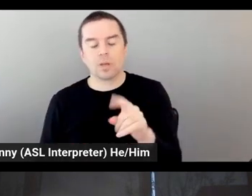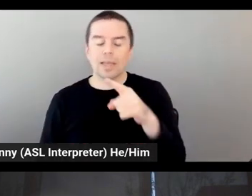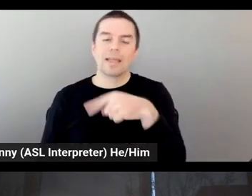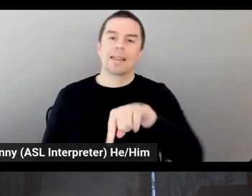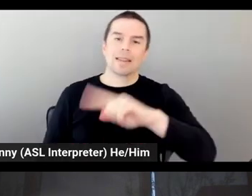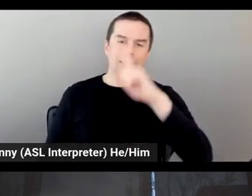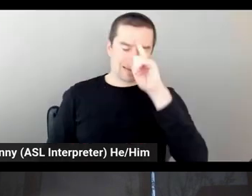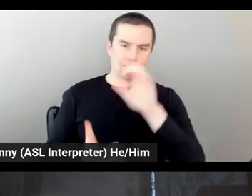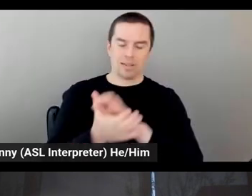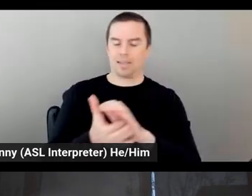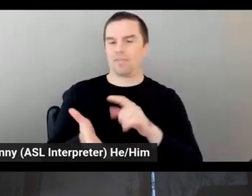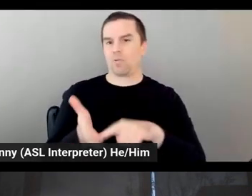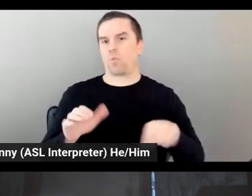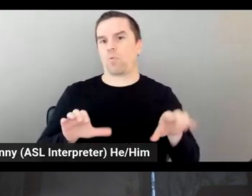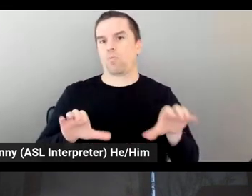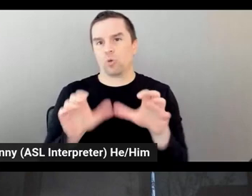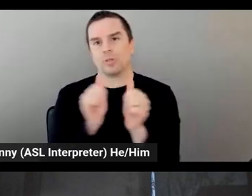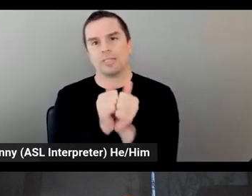thanks to everyone.